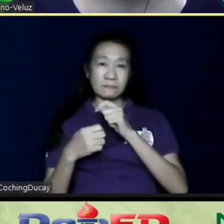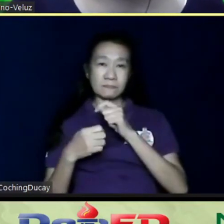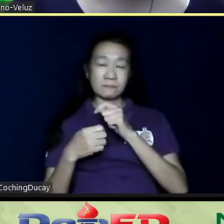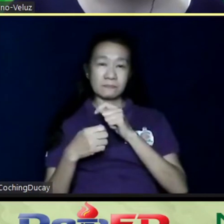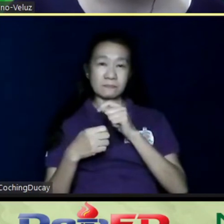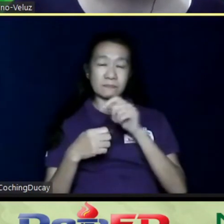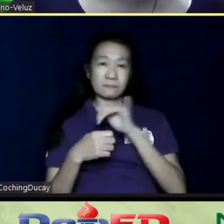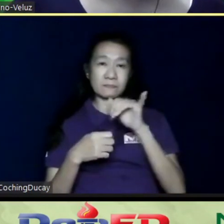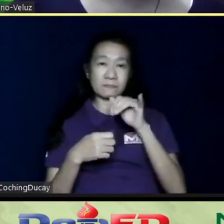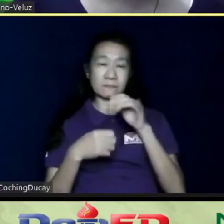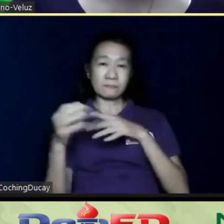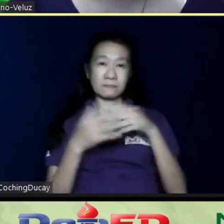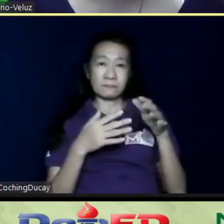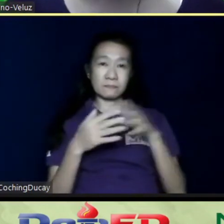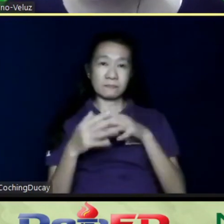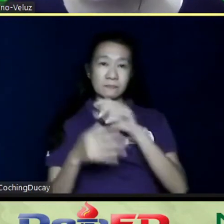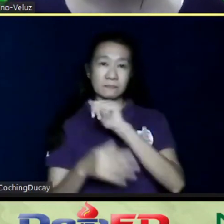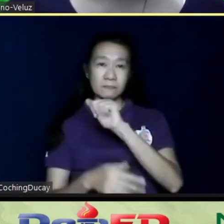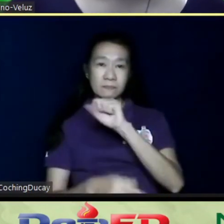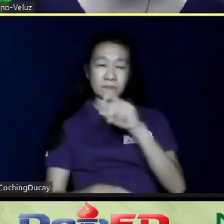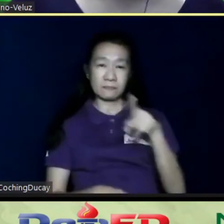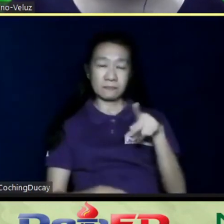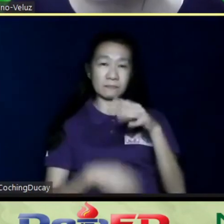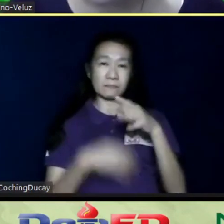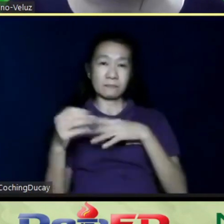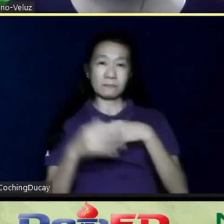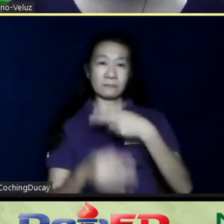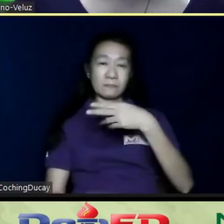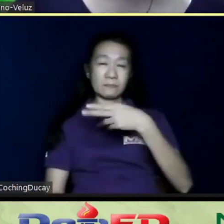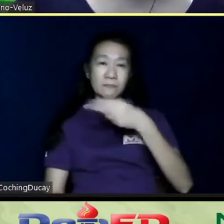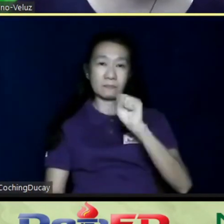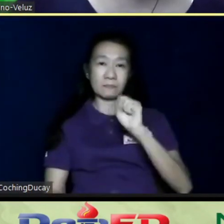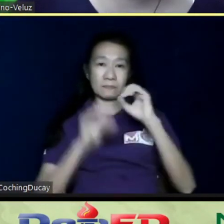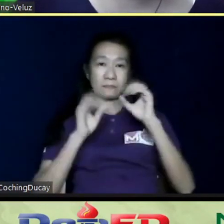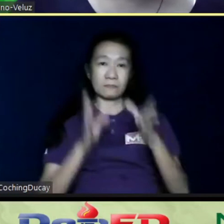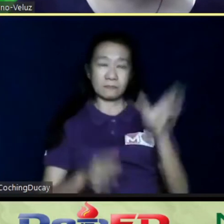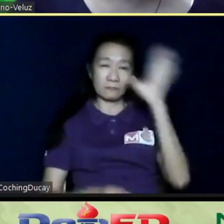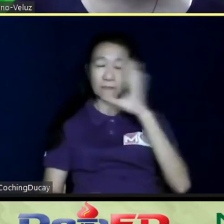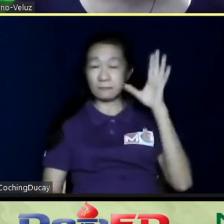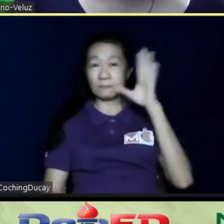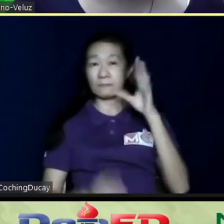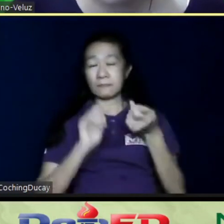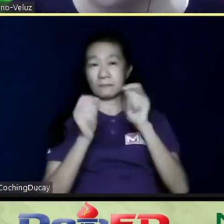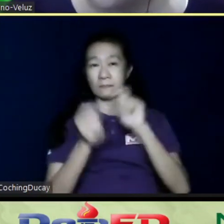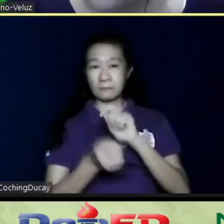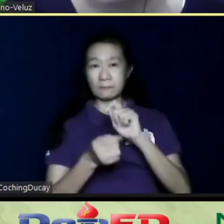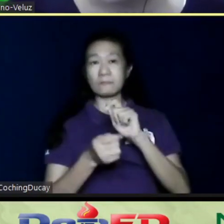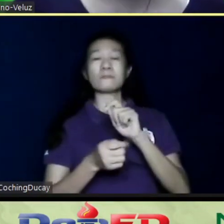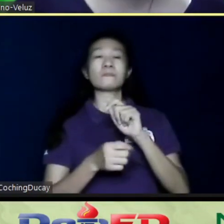same po, whether you are in ASP or whether you are a high school teacher looking at transition education for your kids or